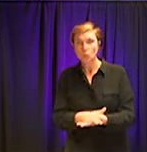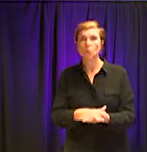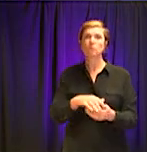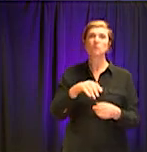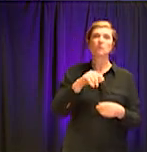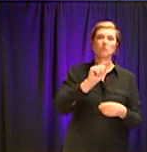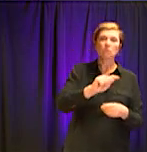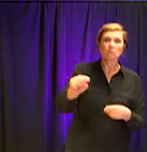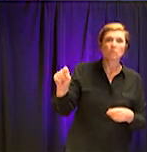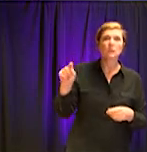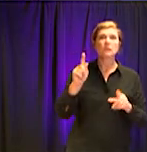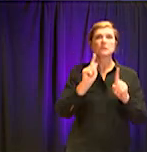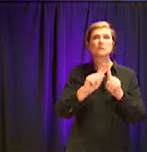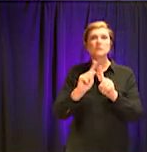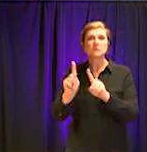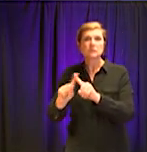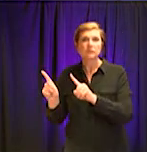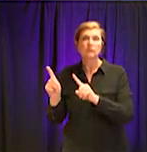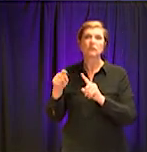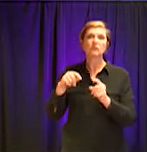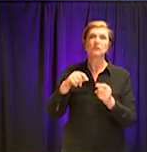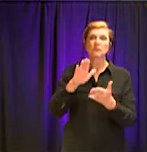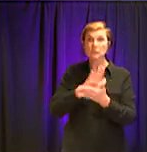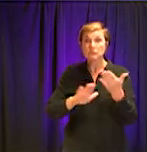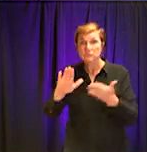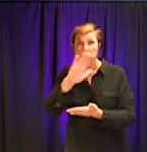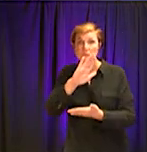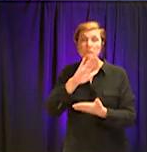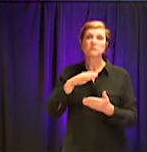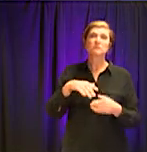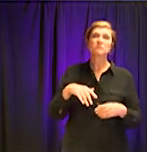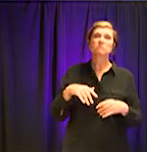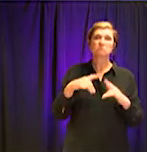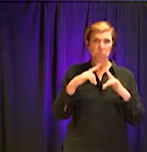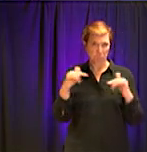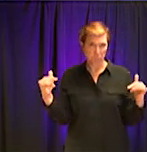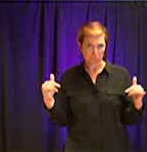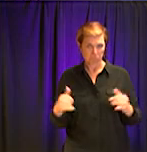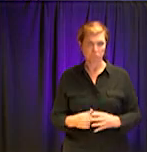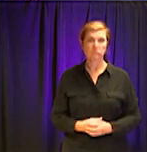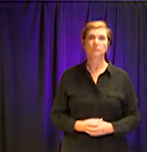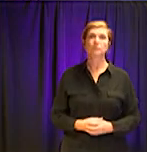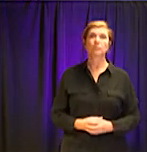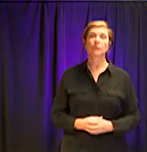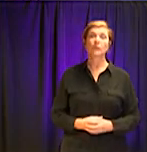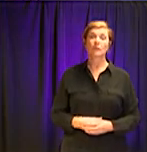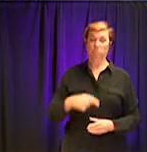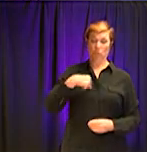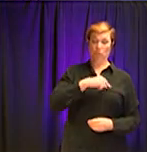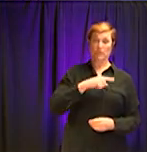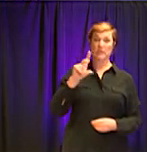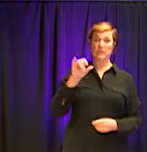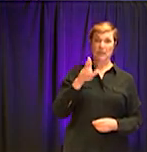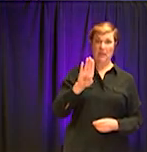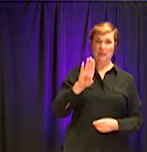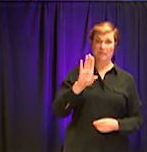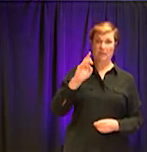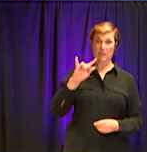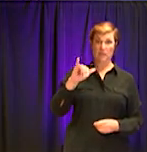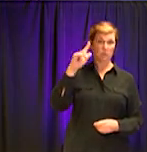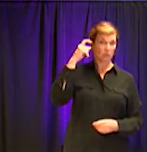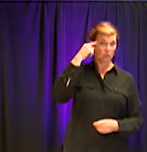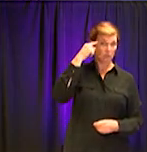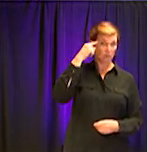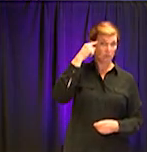some our major educational and academic institutions. But our primary role as the DeKalb County government is to